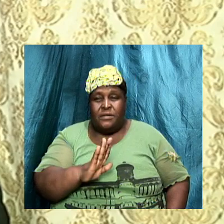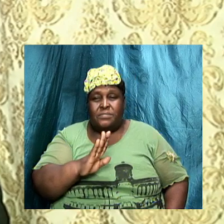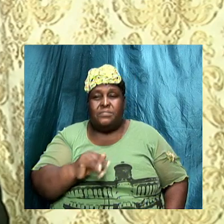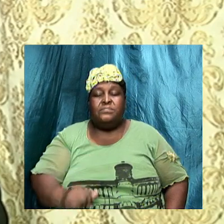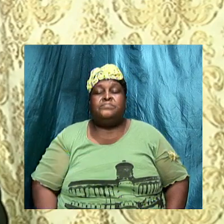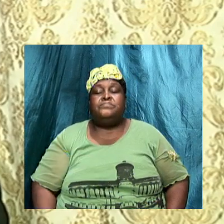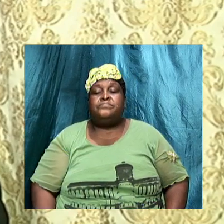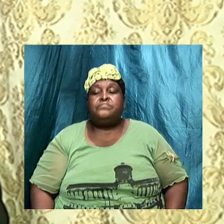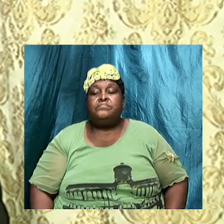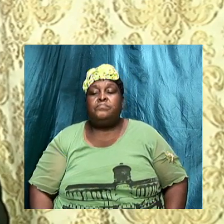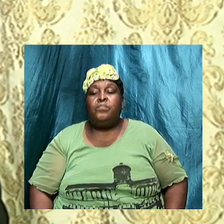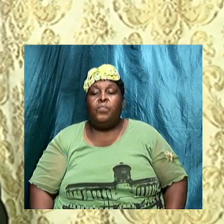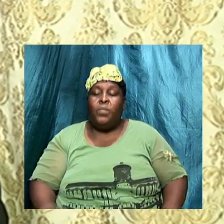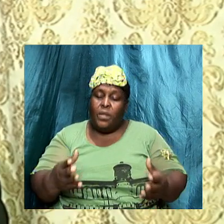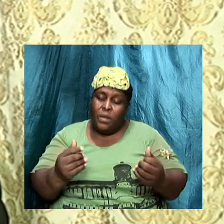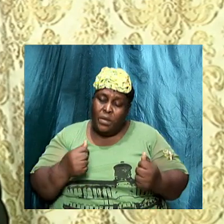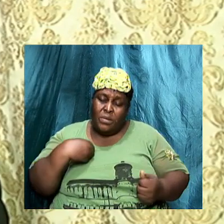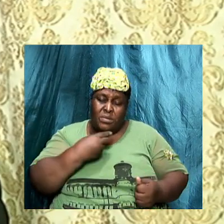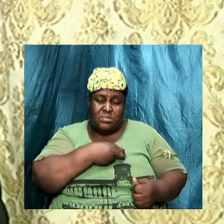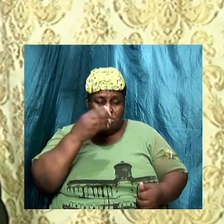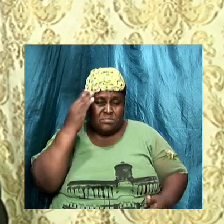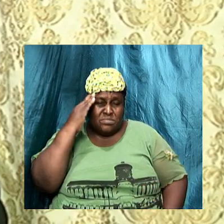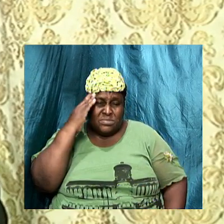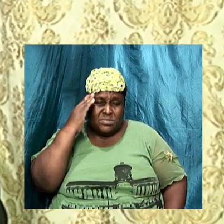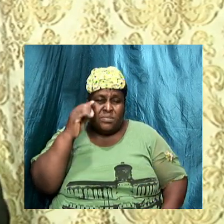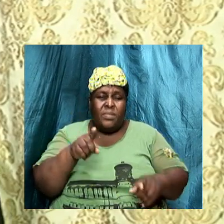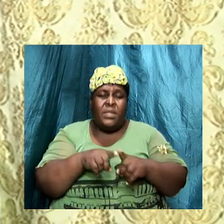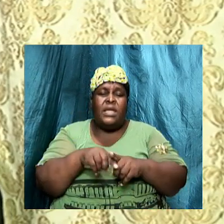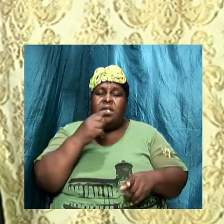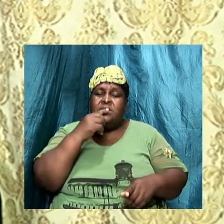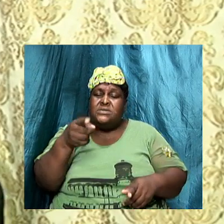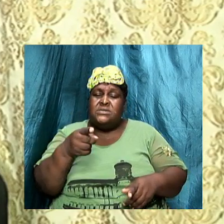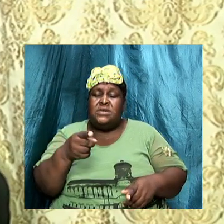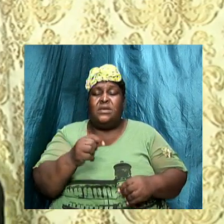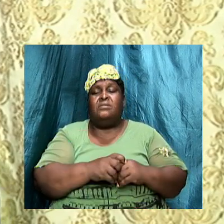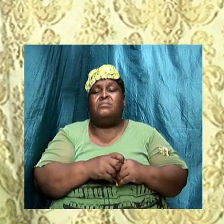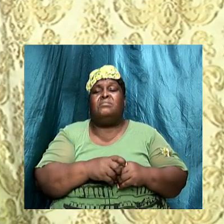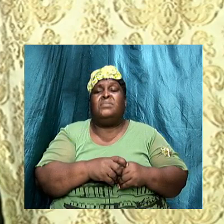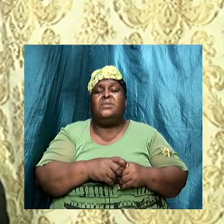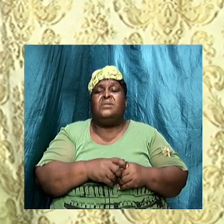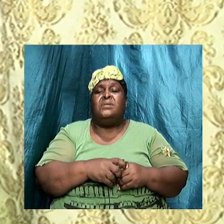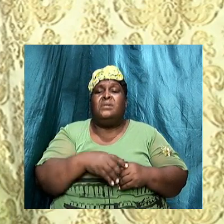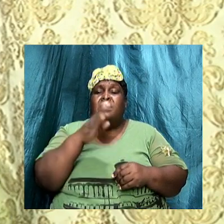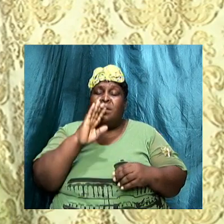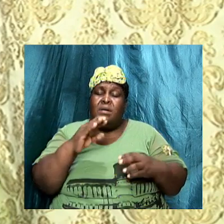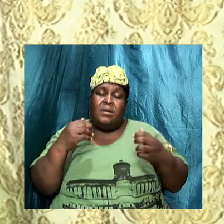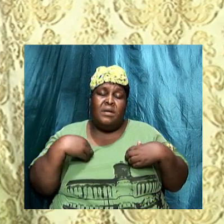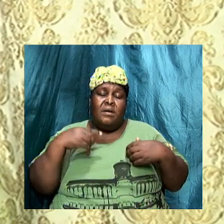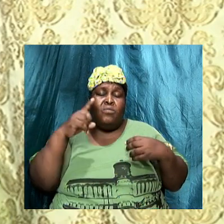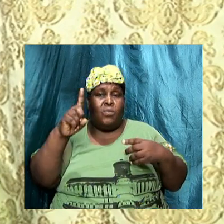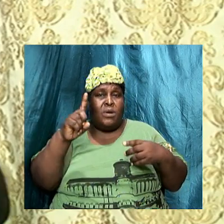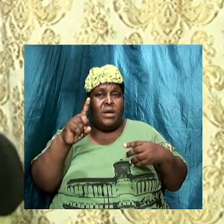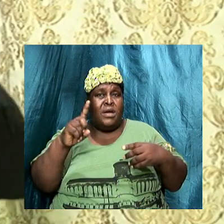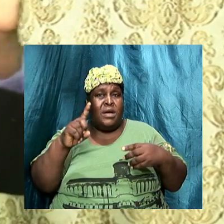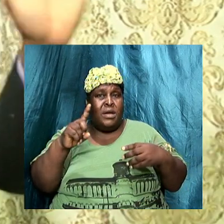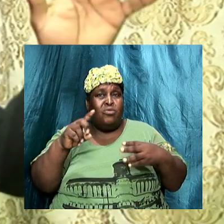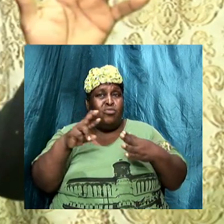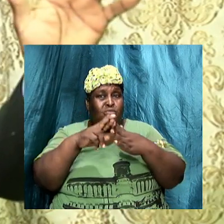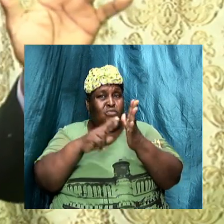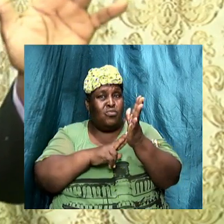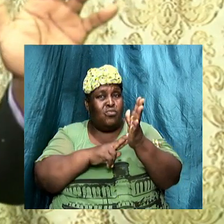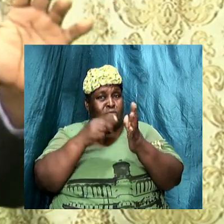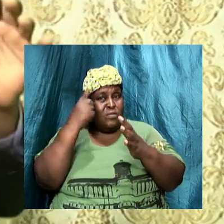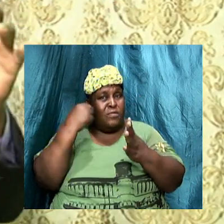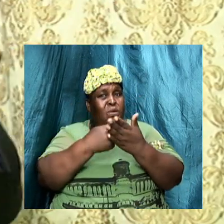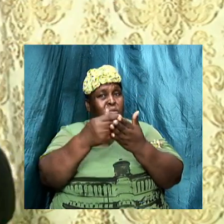God. I want us to know, as I mentioned, that God has only one standard for holiness. And that is his